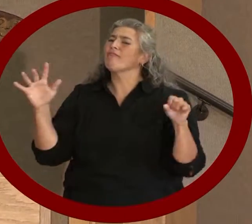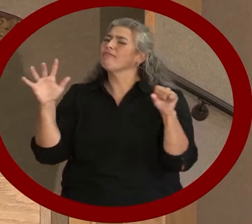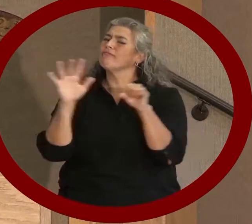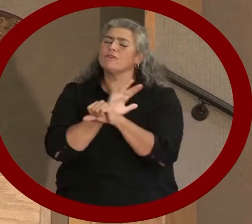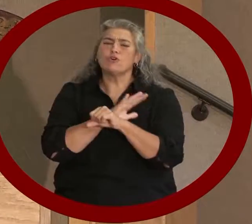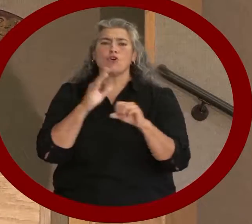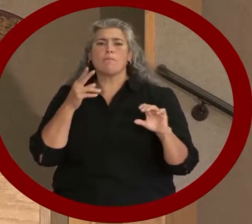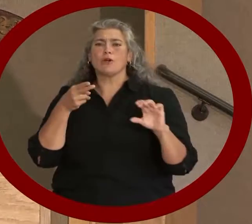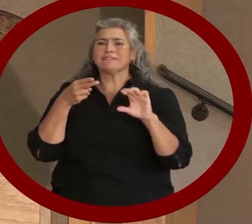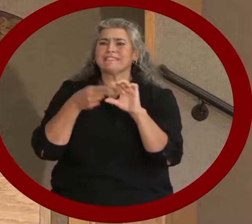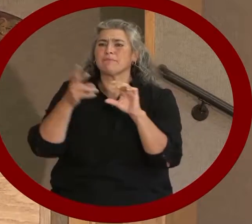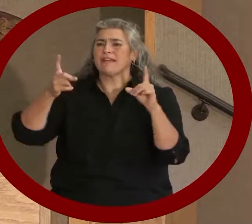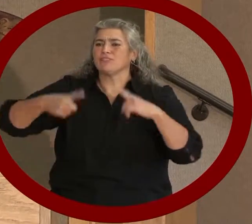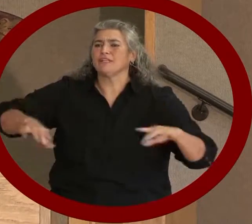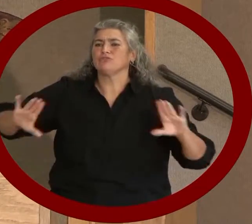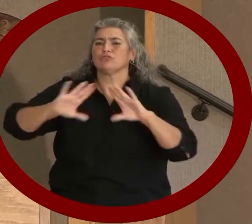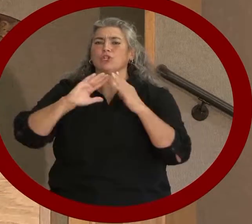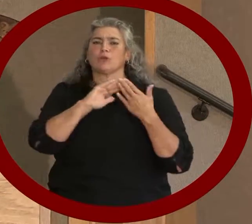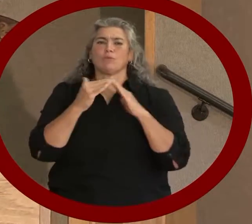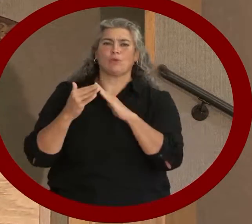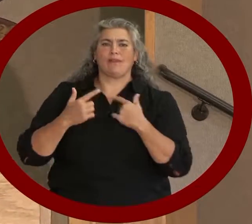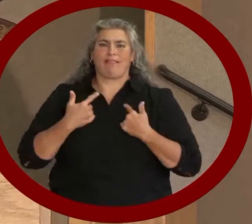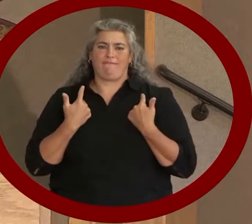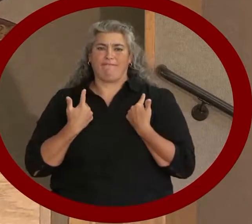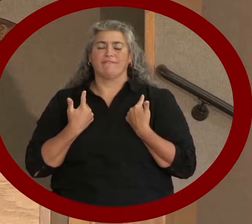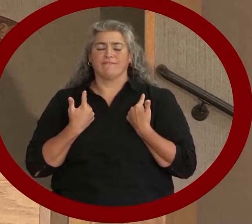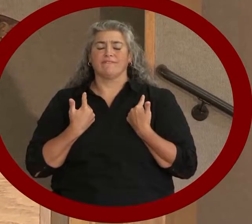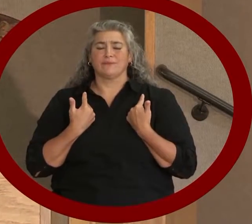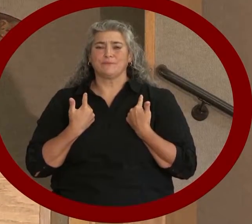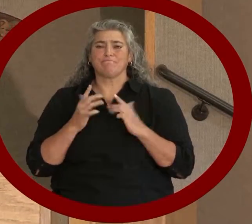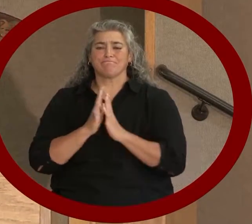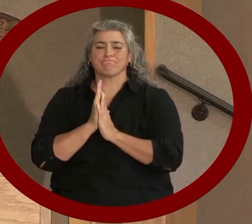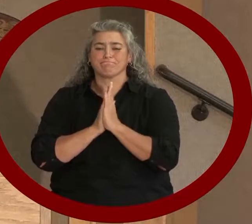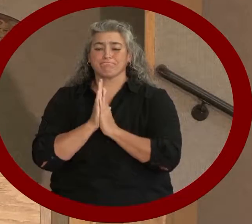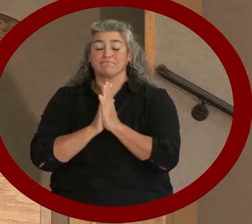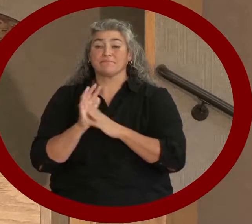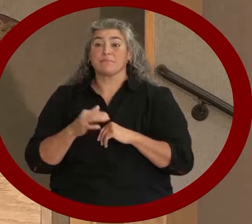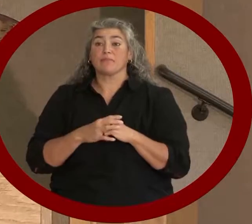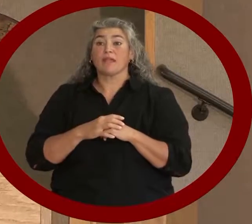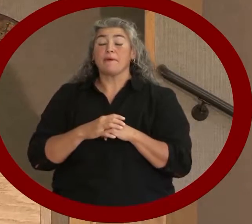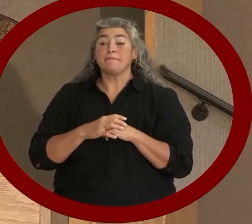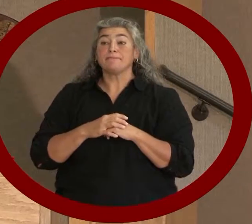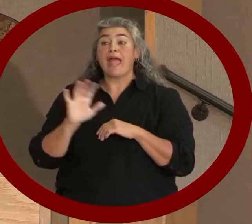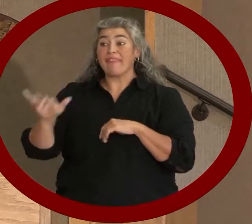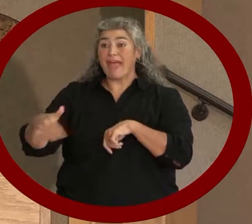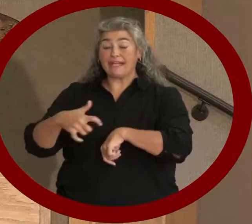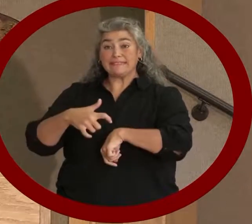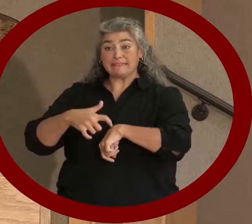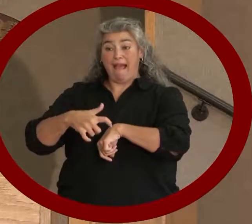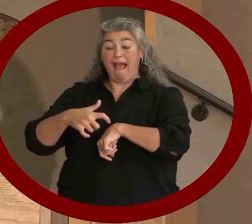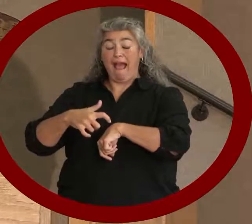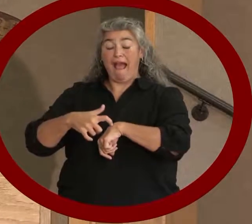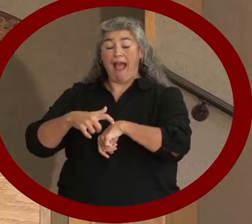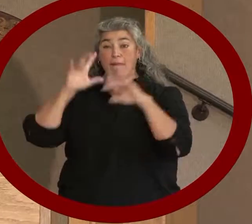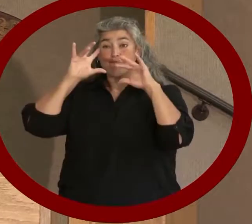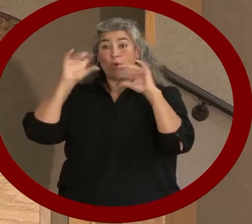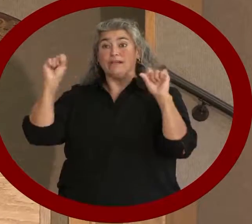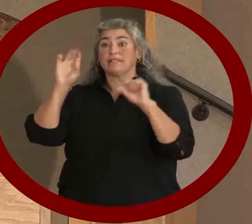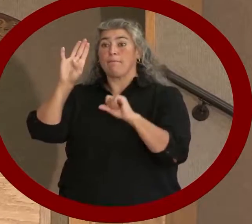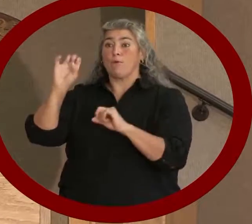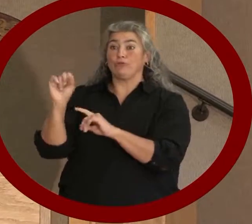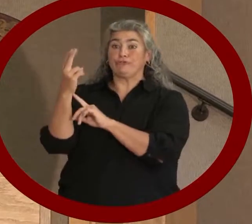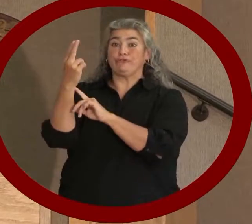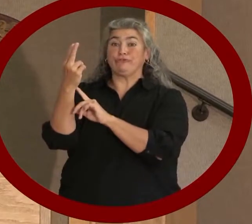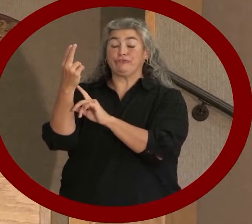These are the words spoken by President Bush as he signed the ADA. And